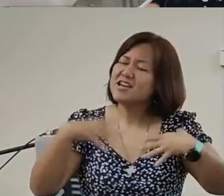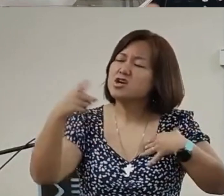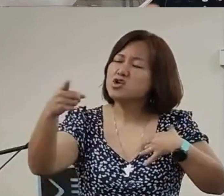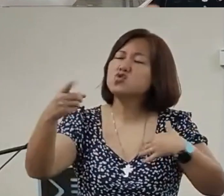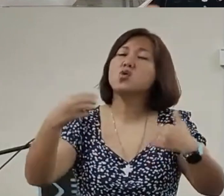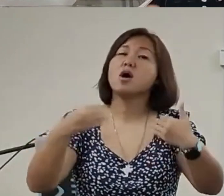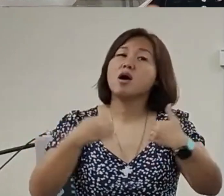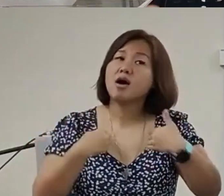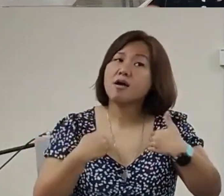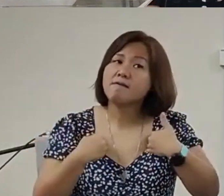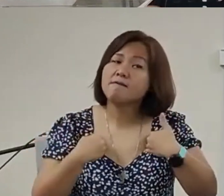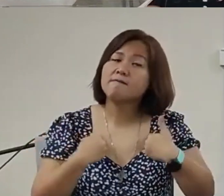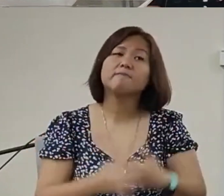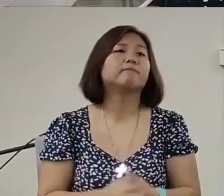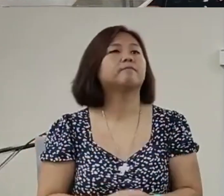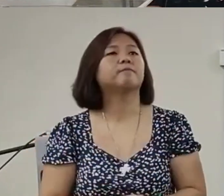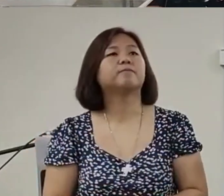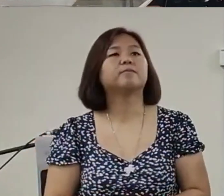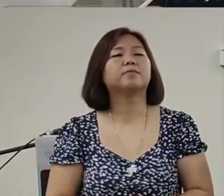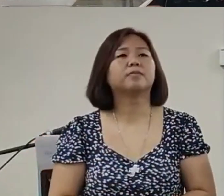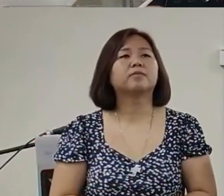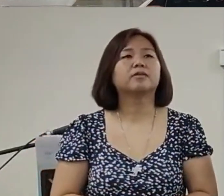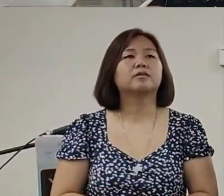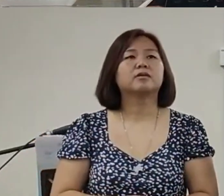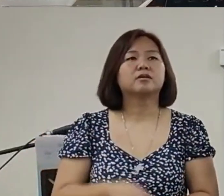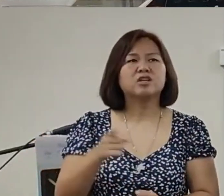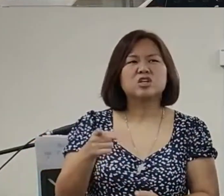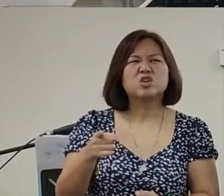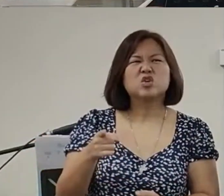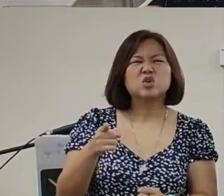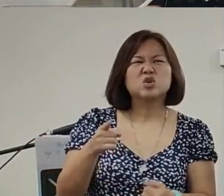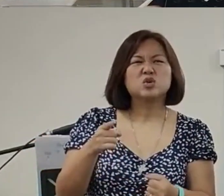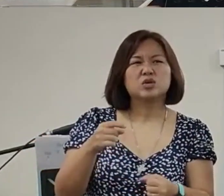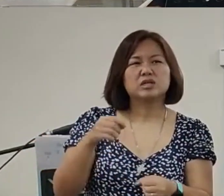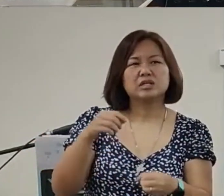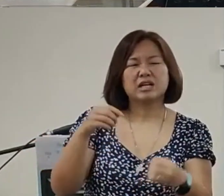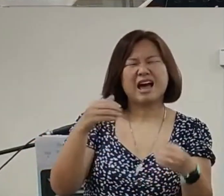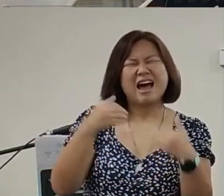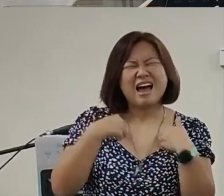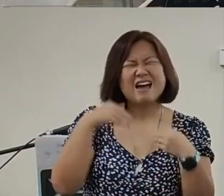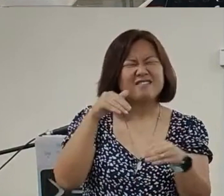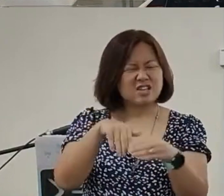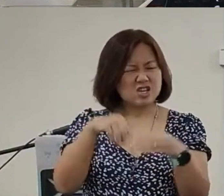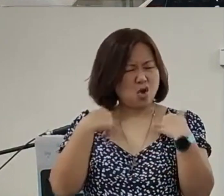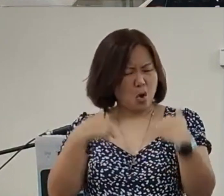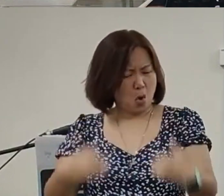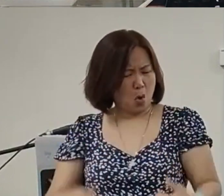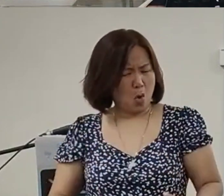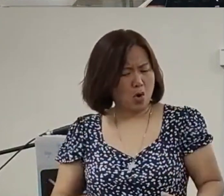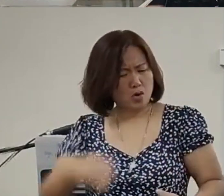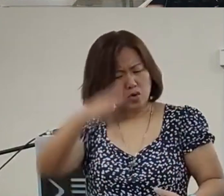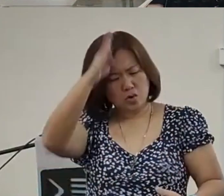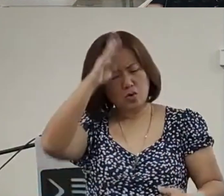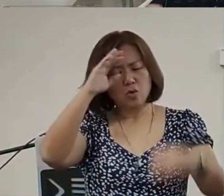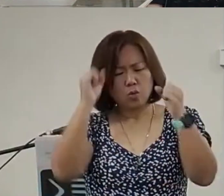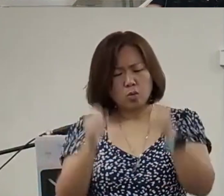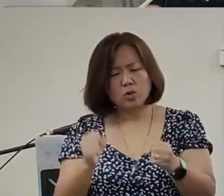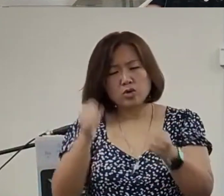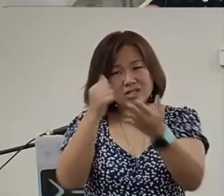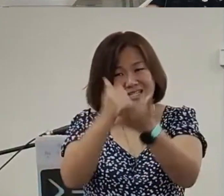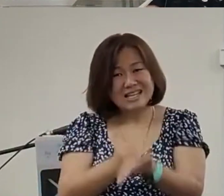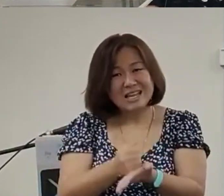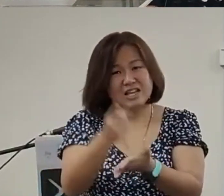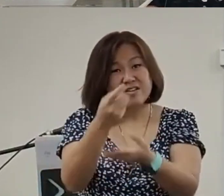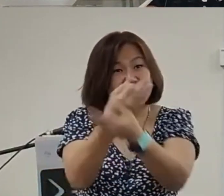of fearThat has been thereYou have been stuckIn your systemAnd God wants to set you freeGod is going to